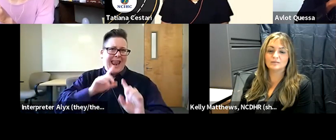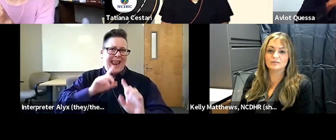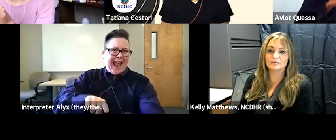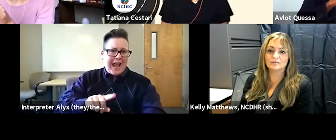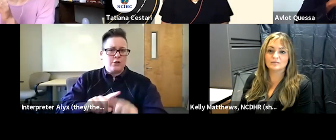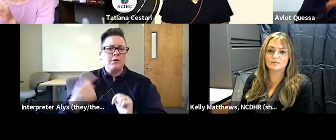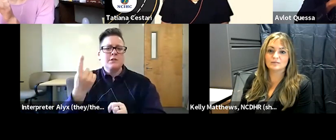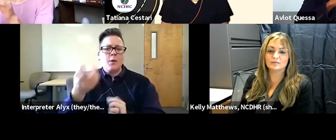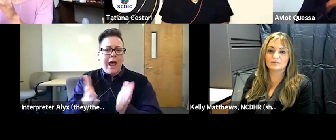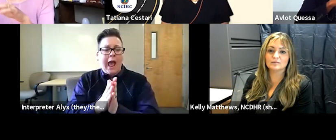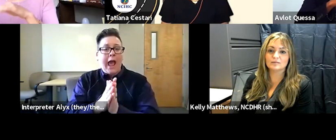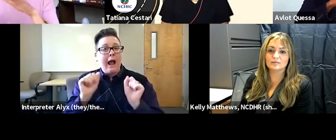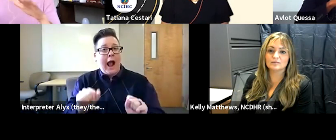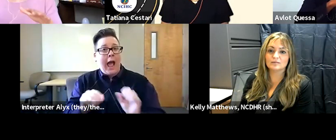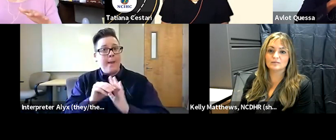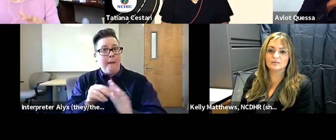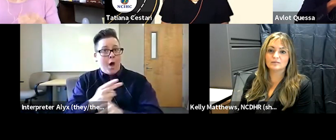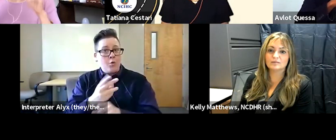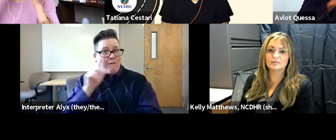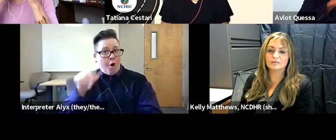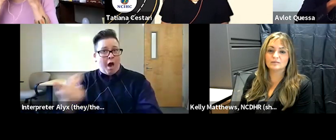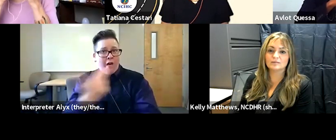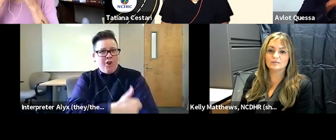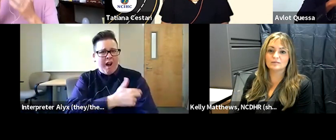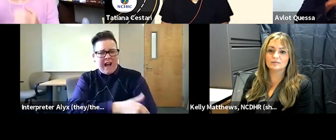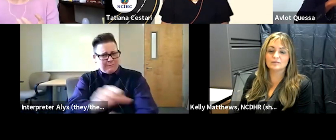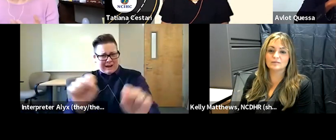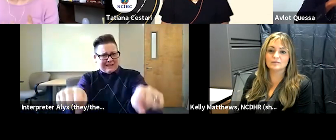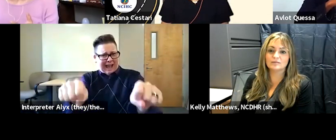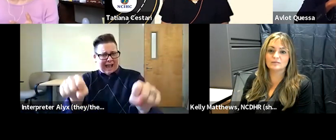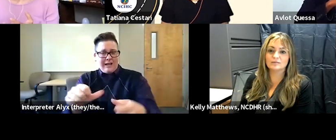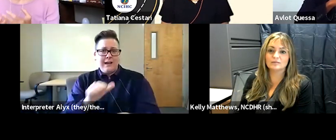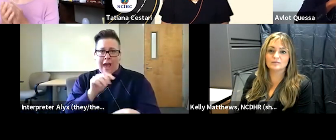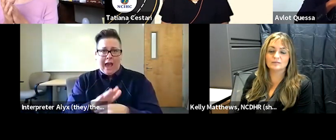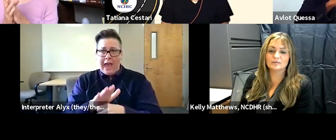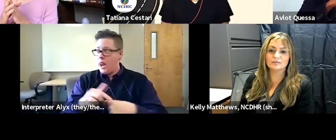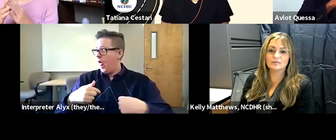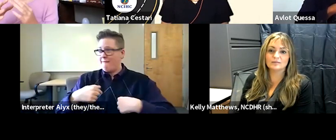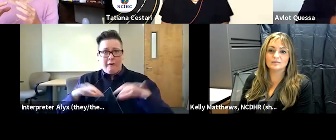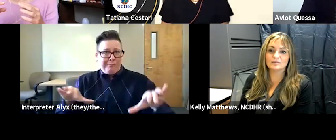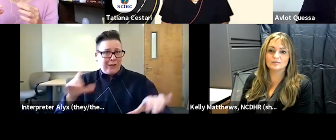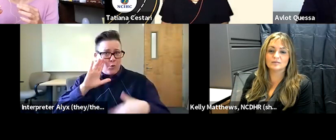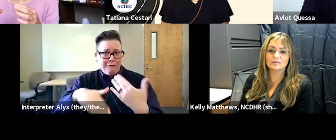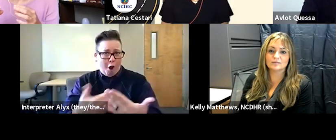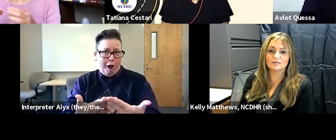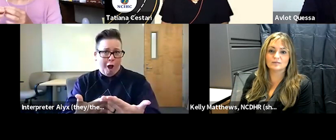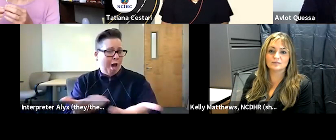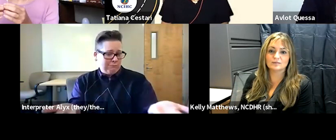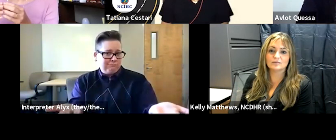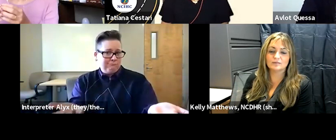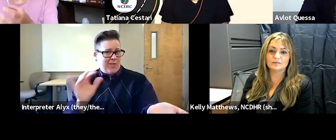this model be used with other hospitals absolutely and there's not enough of me to do it um and so that's another